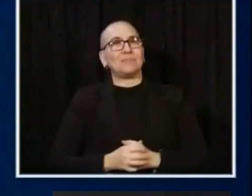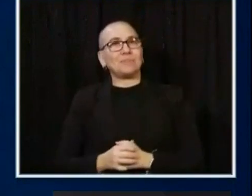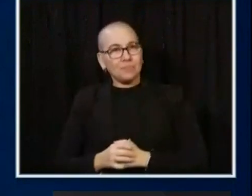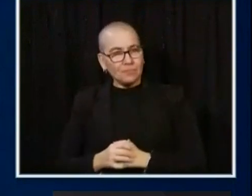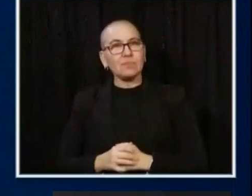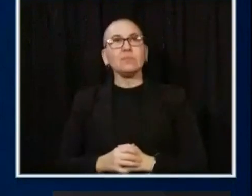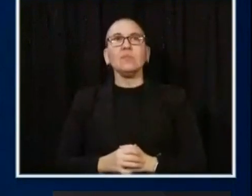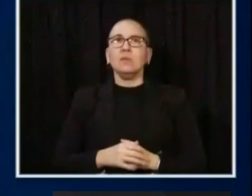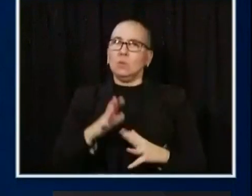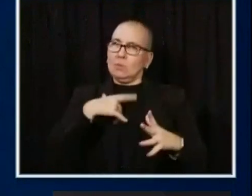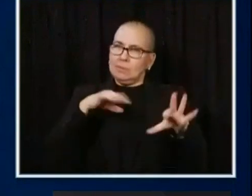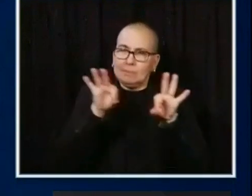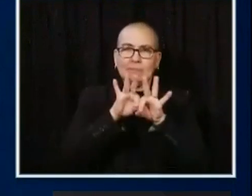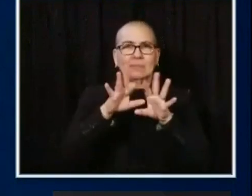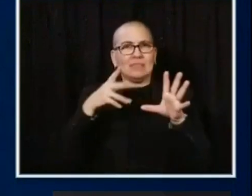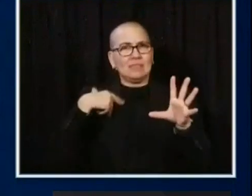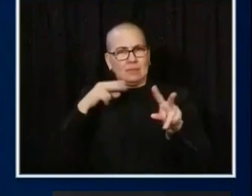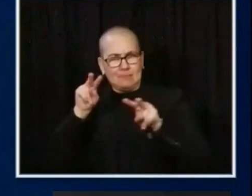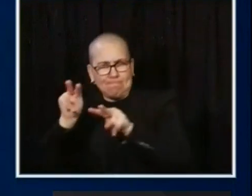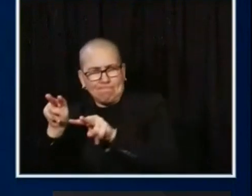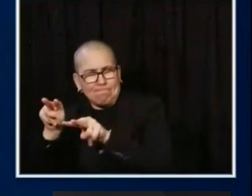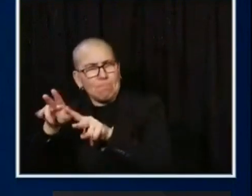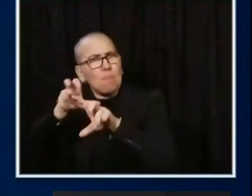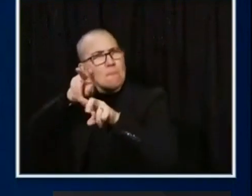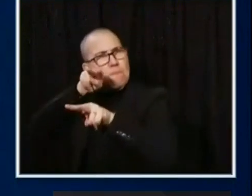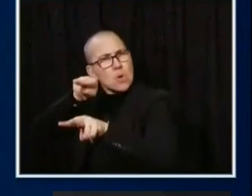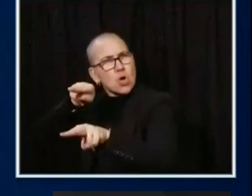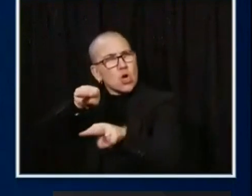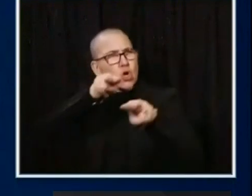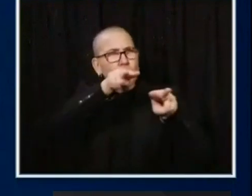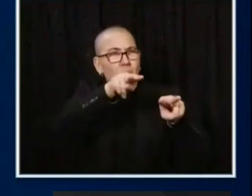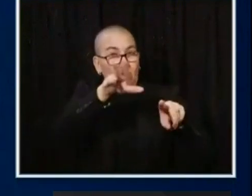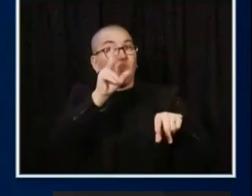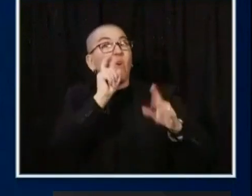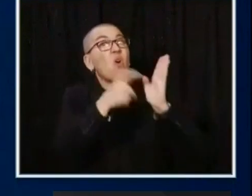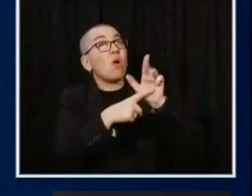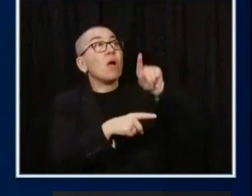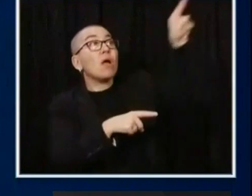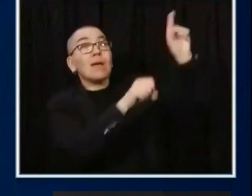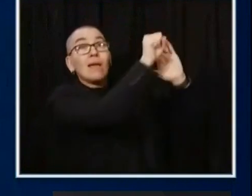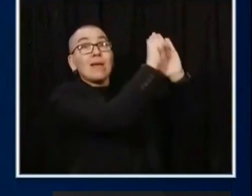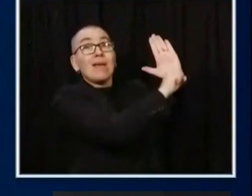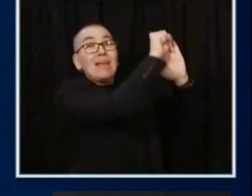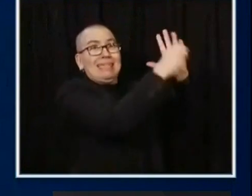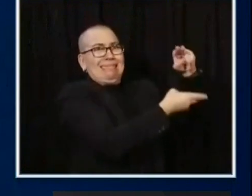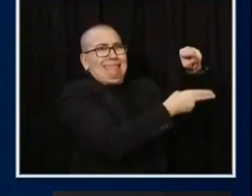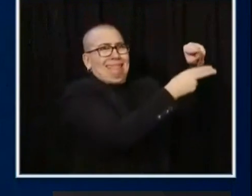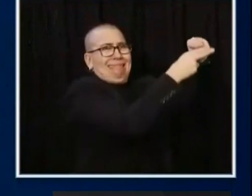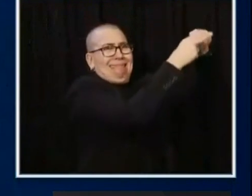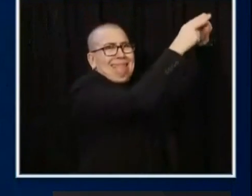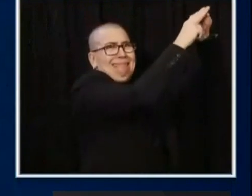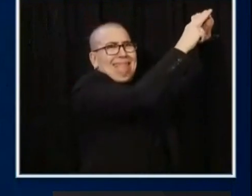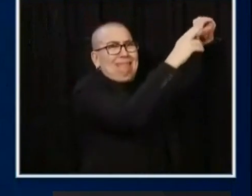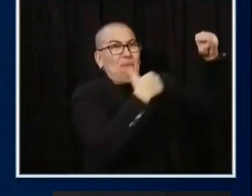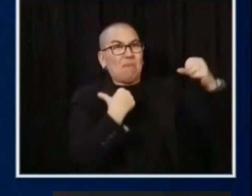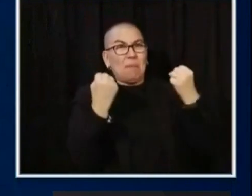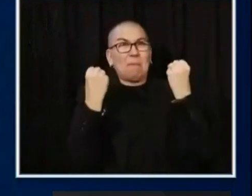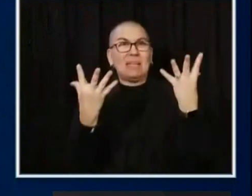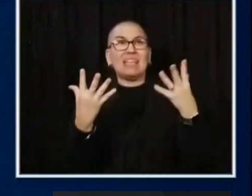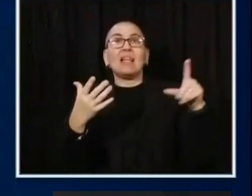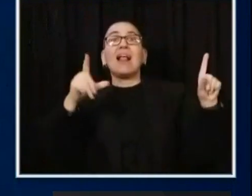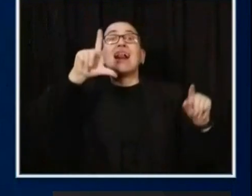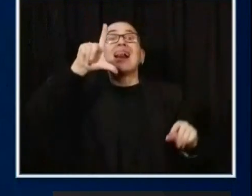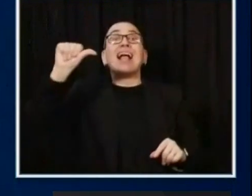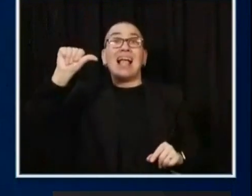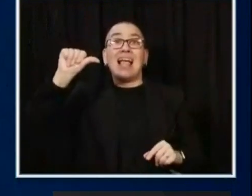the dial. States are peaking. We have mobile morgue trucks and a shortage of body bags in L.A. County. Arizona